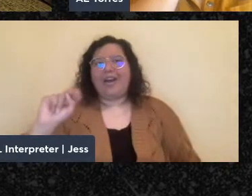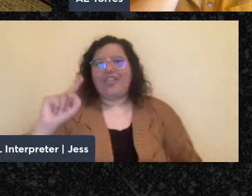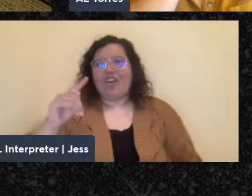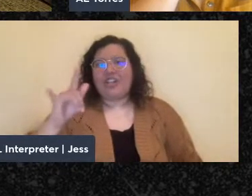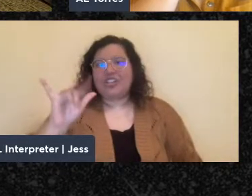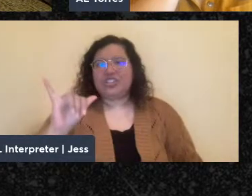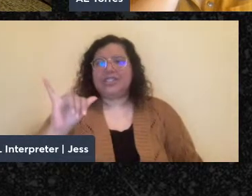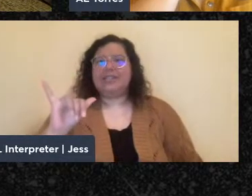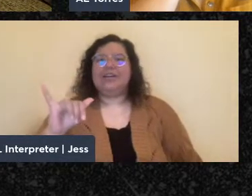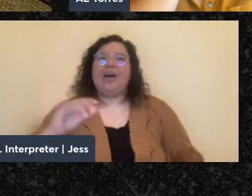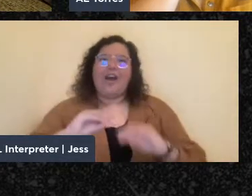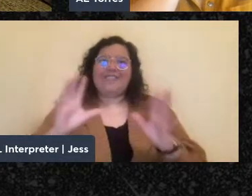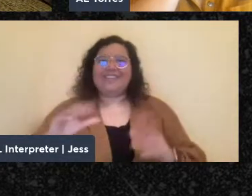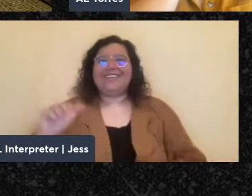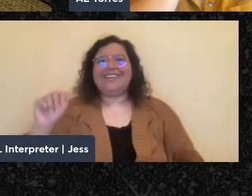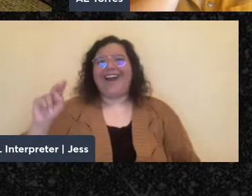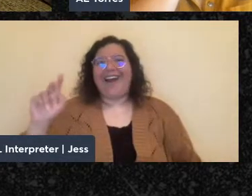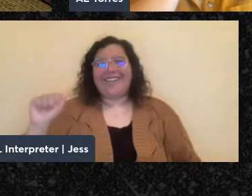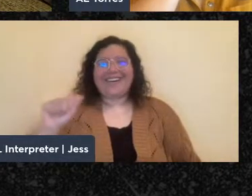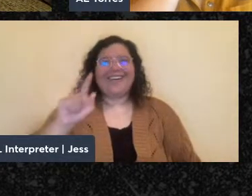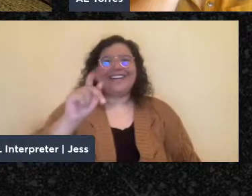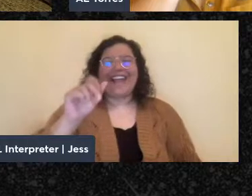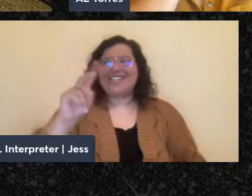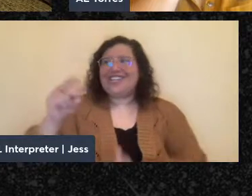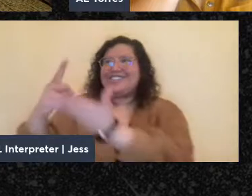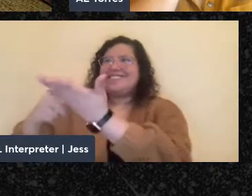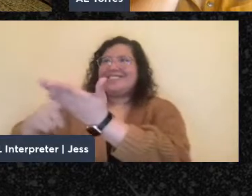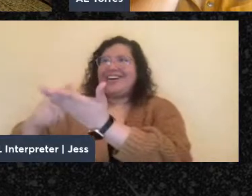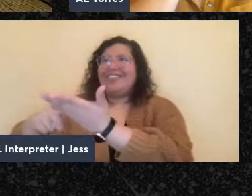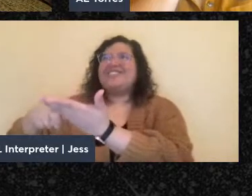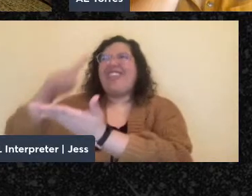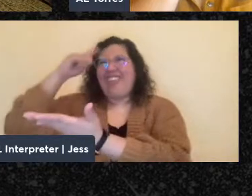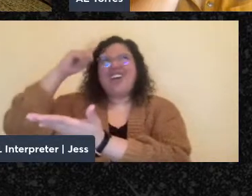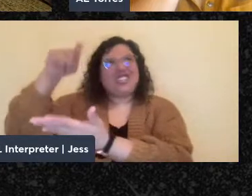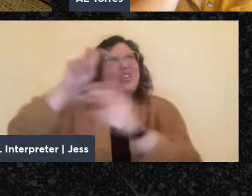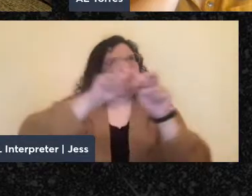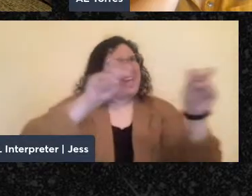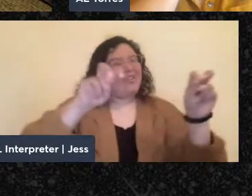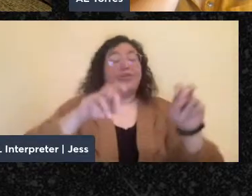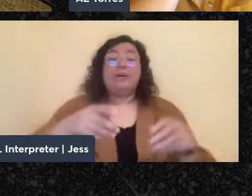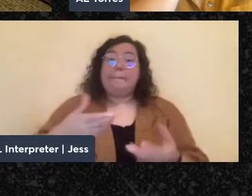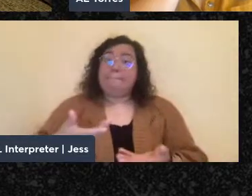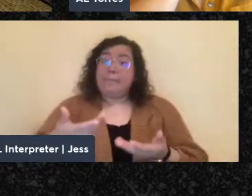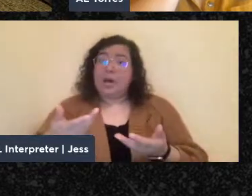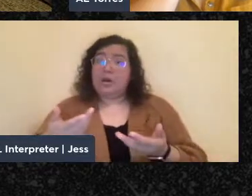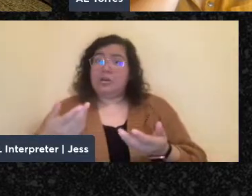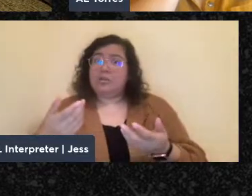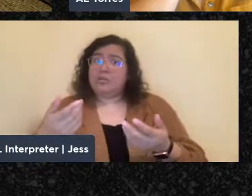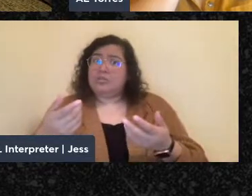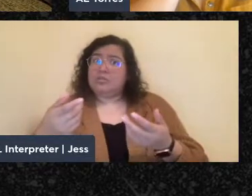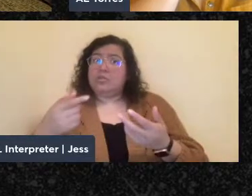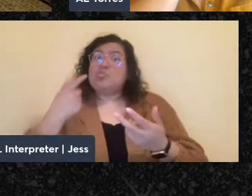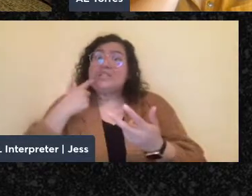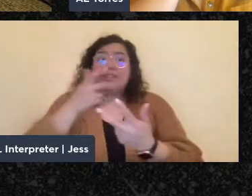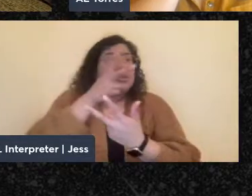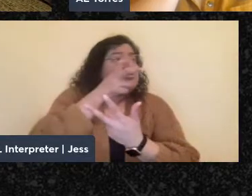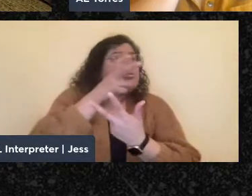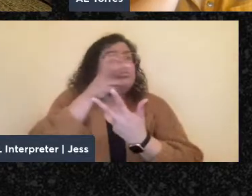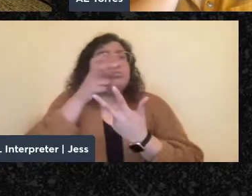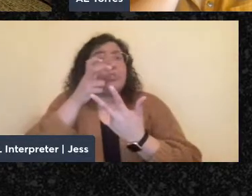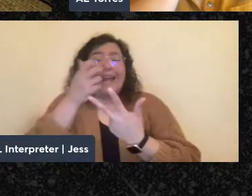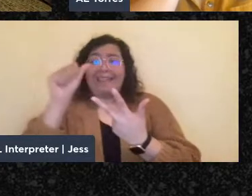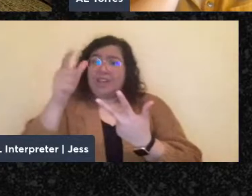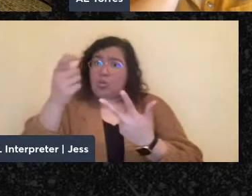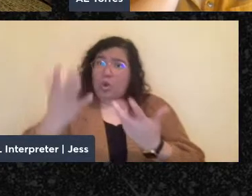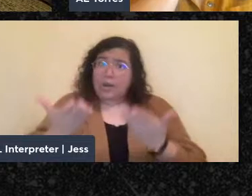conversation between Anna and Kenyon. But do you have things that you want to raise up amongst you for our audience this evening?